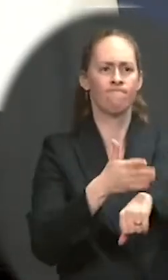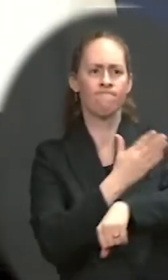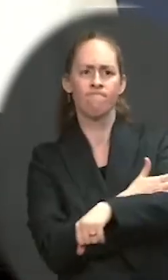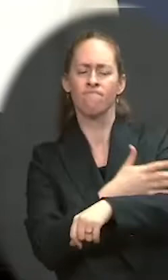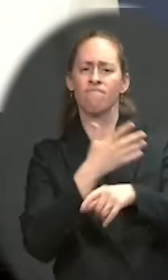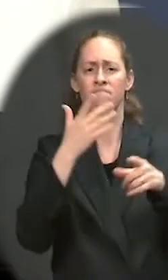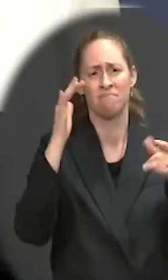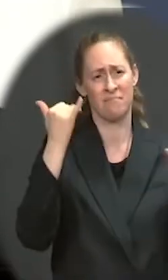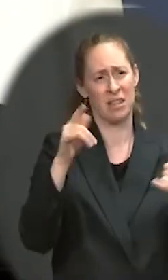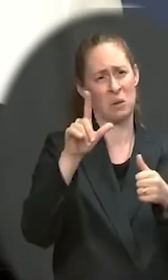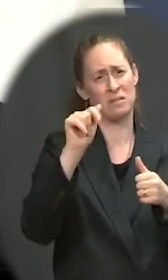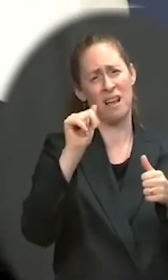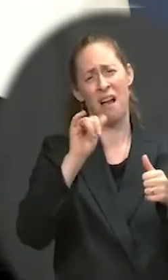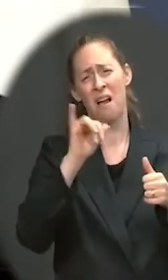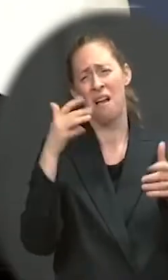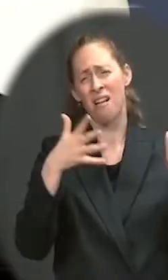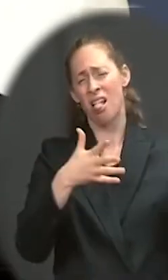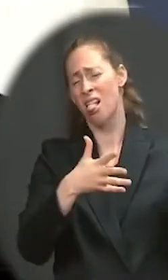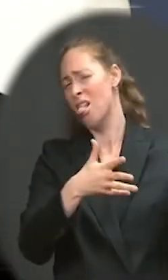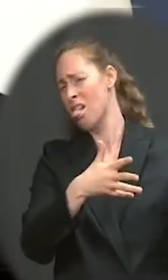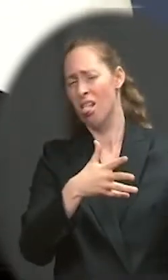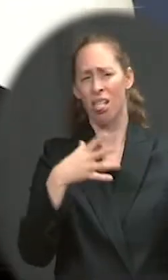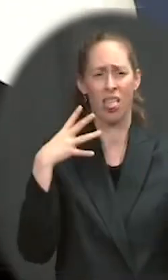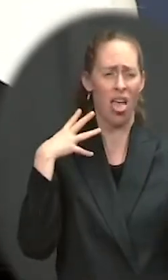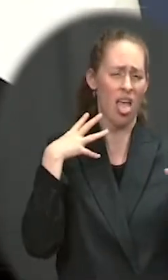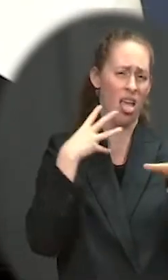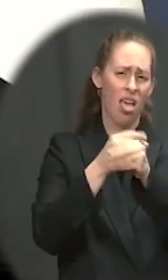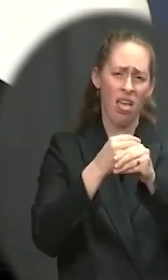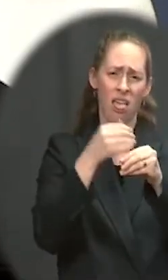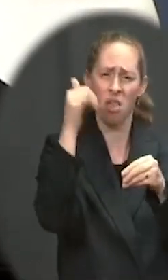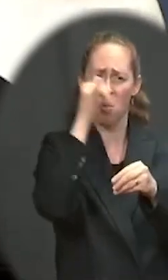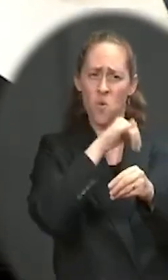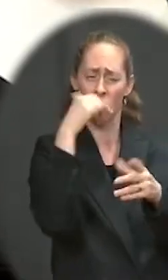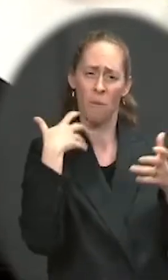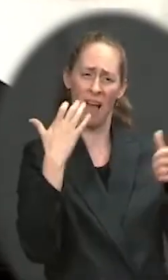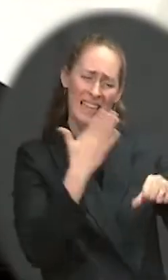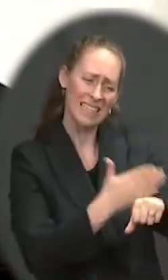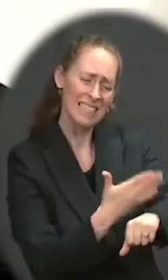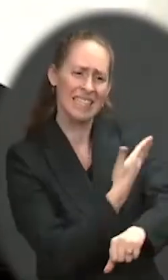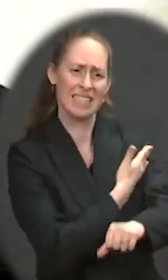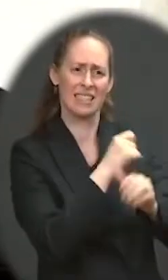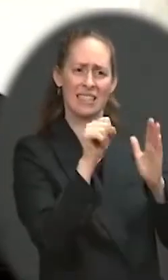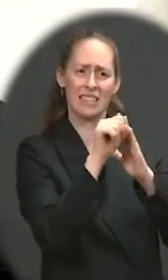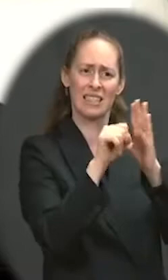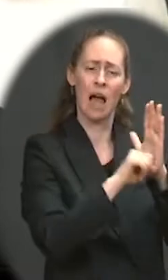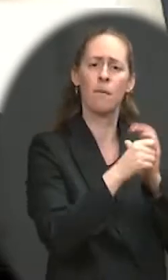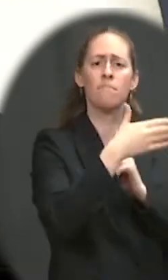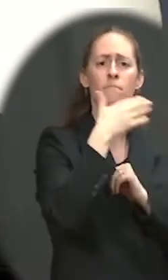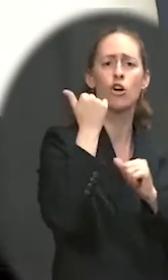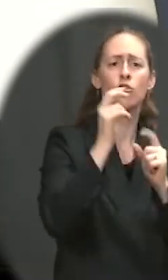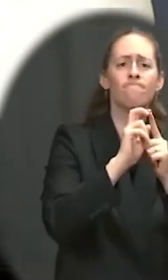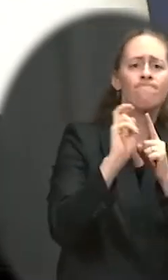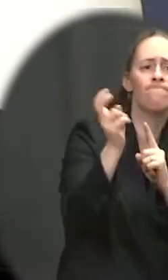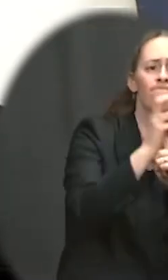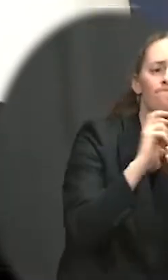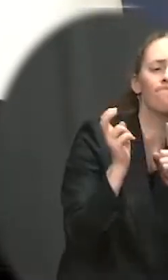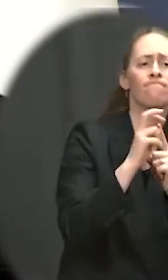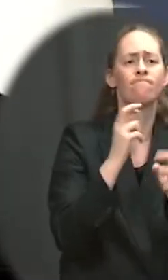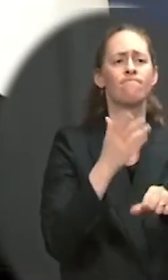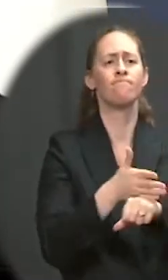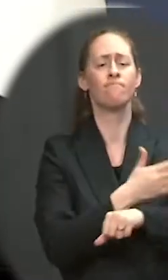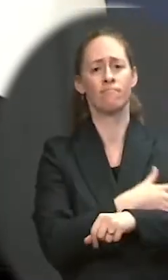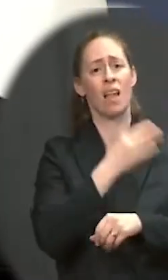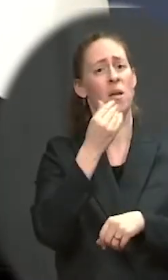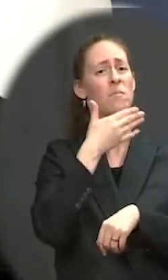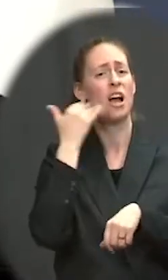overdue to be upgraded, could help not only people's travel and commutes, but also create jobs in these communities. And